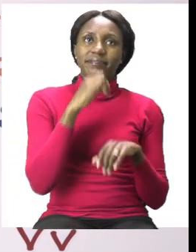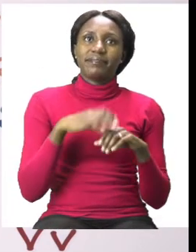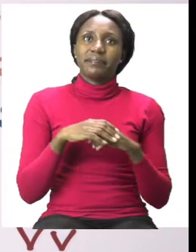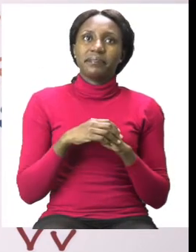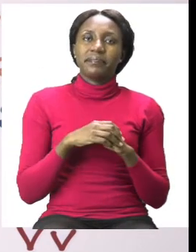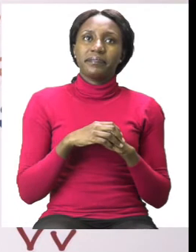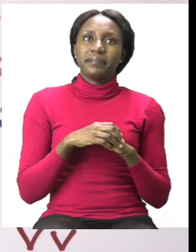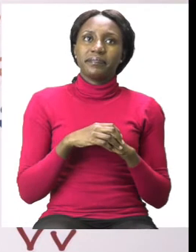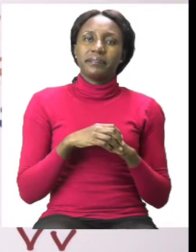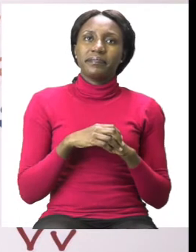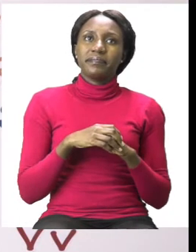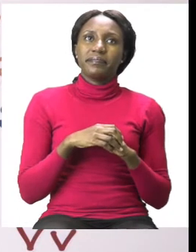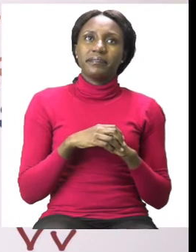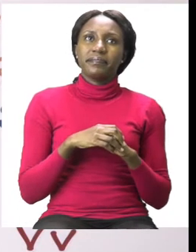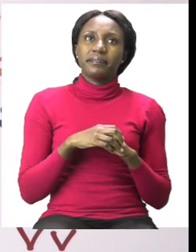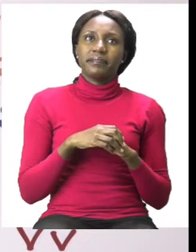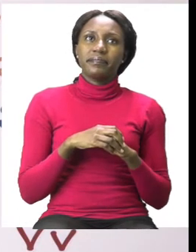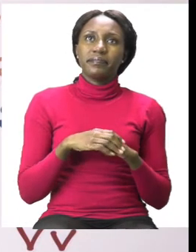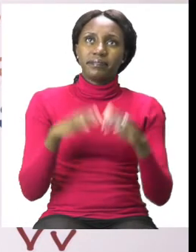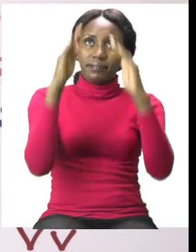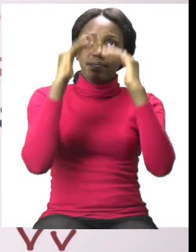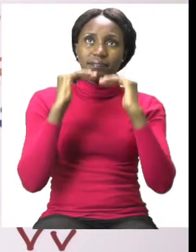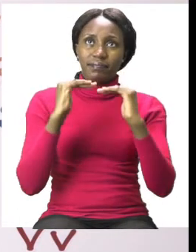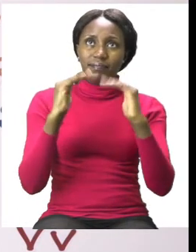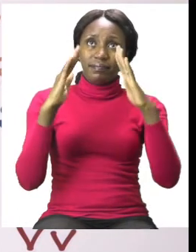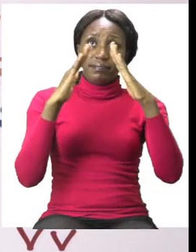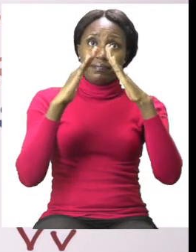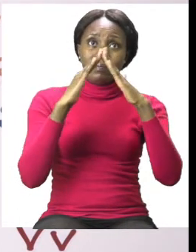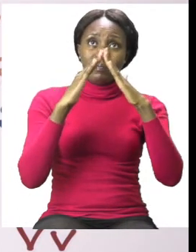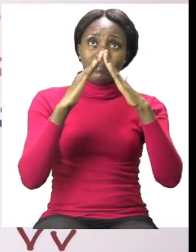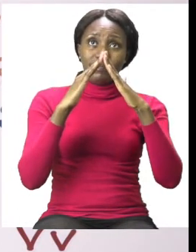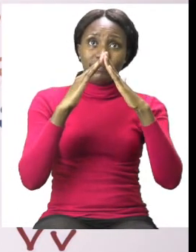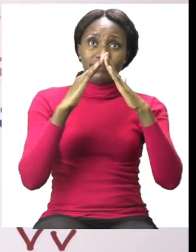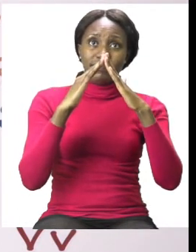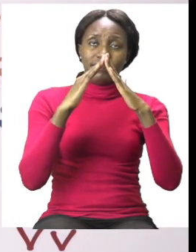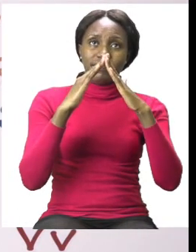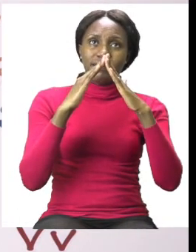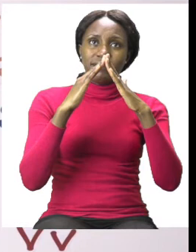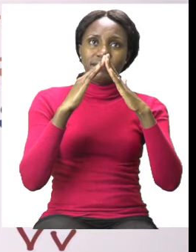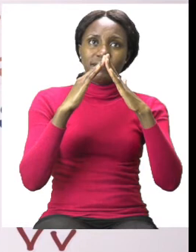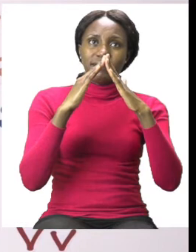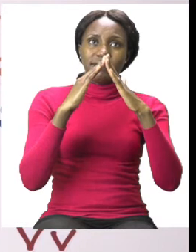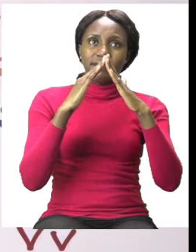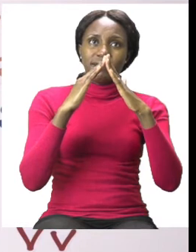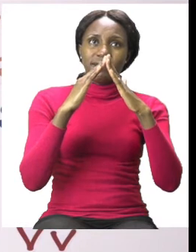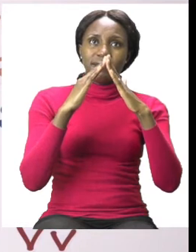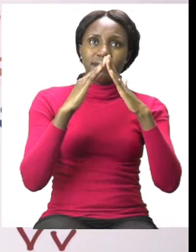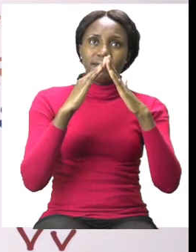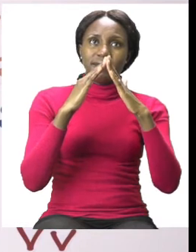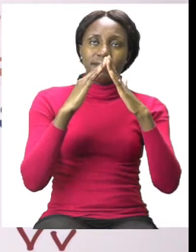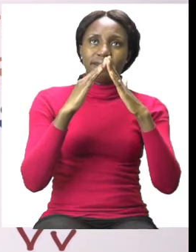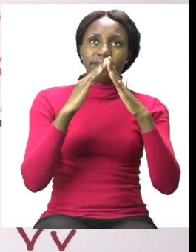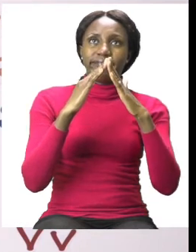Then after that the house under the house that we're going to color orange is a house that we have to